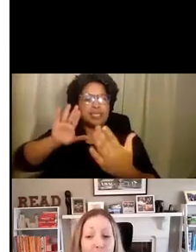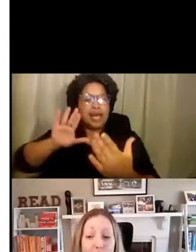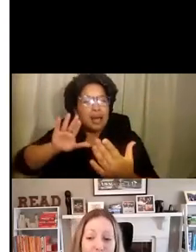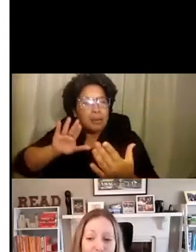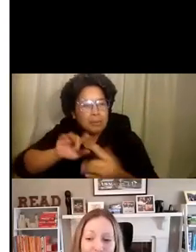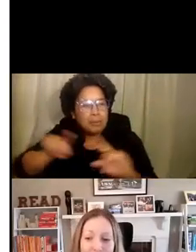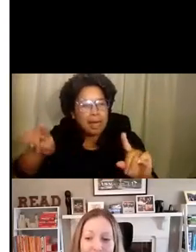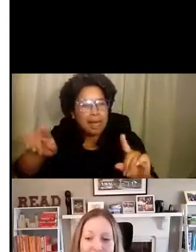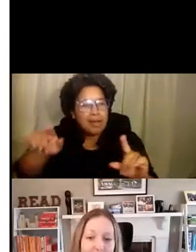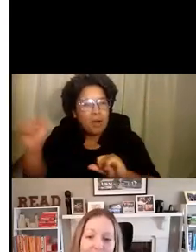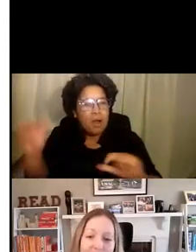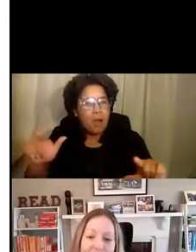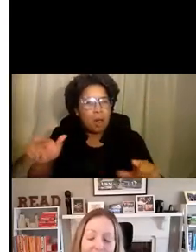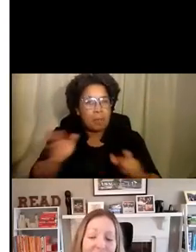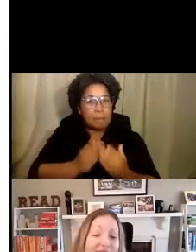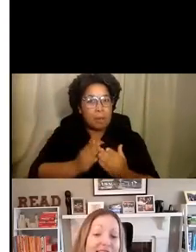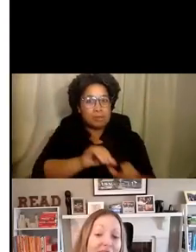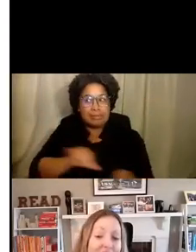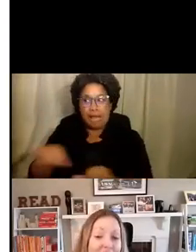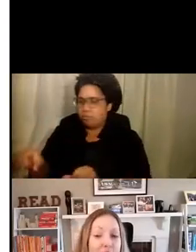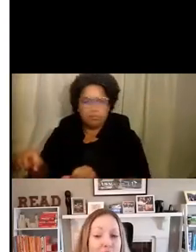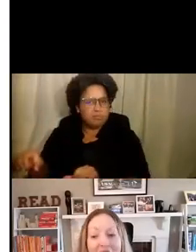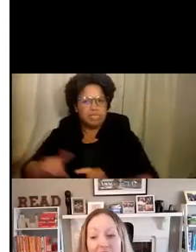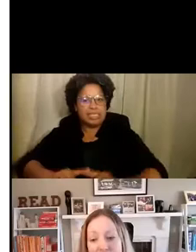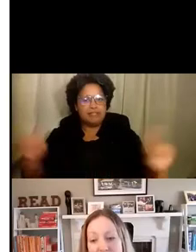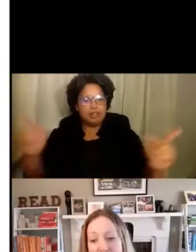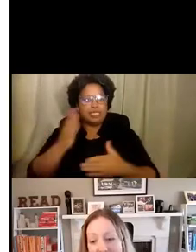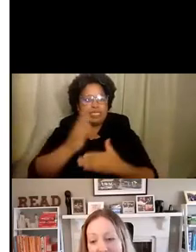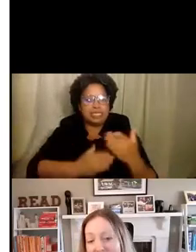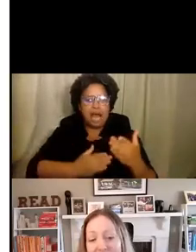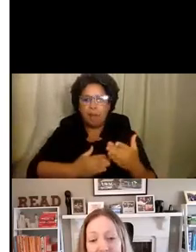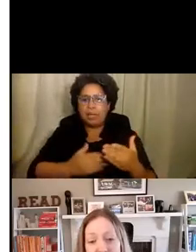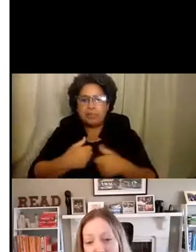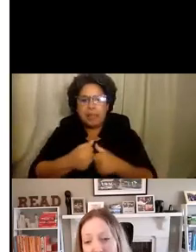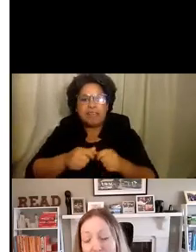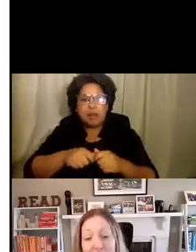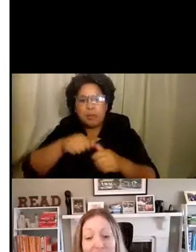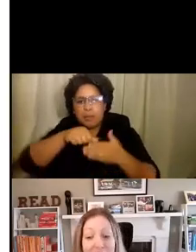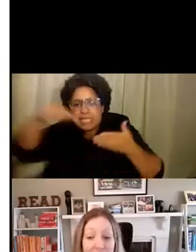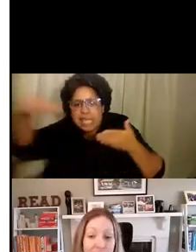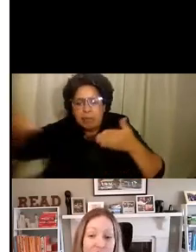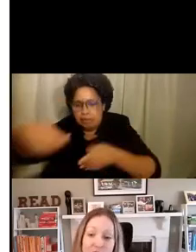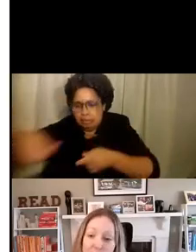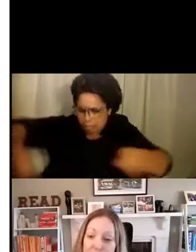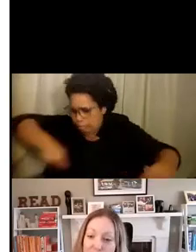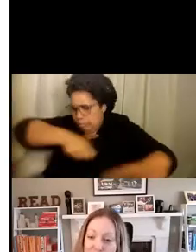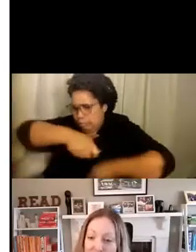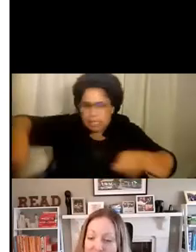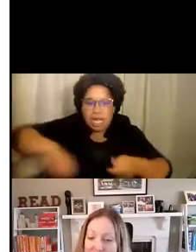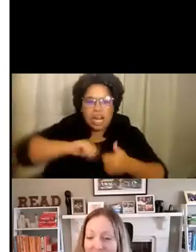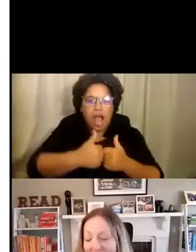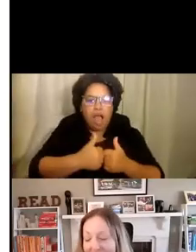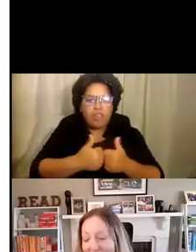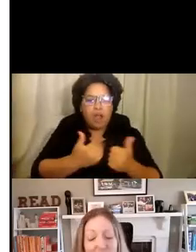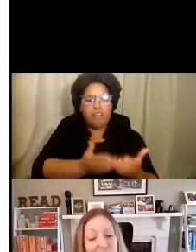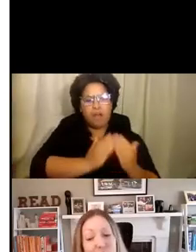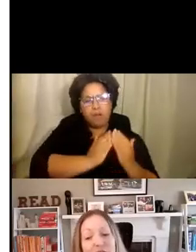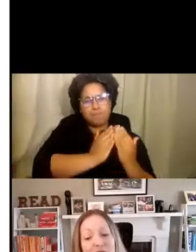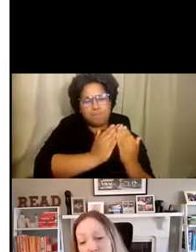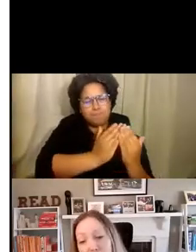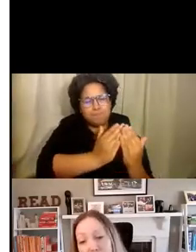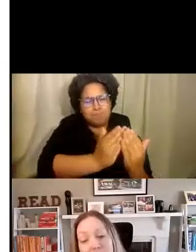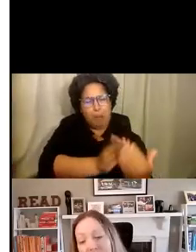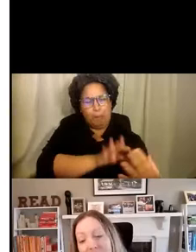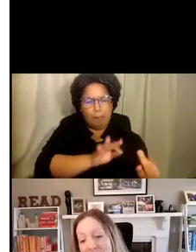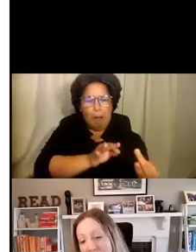the same boat. Some of us are in duct taped rafts, and others are in reinforced cruiser ships, and